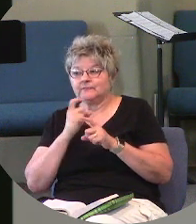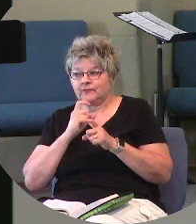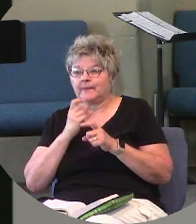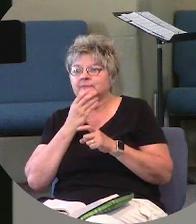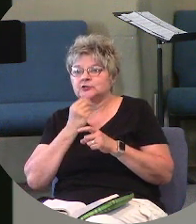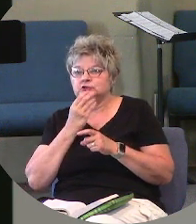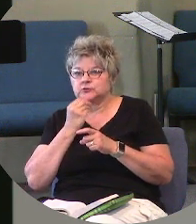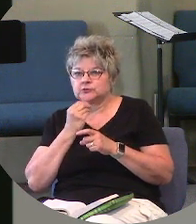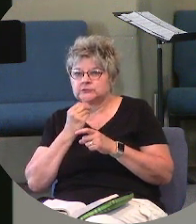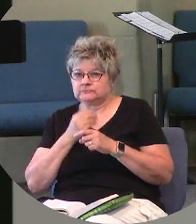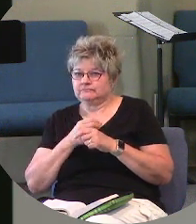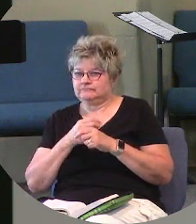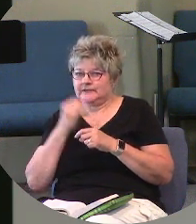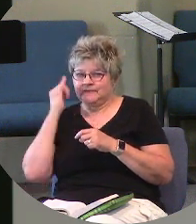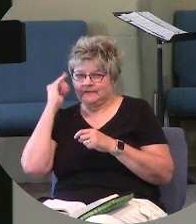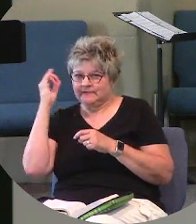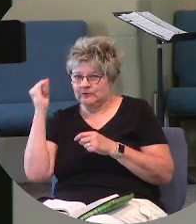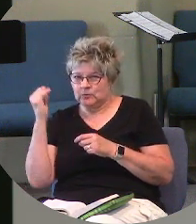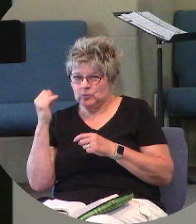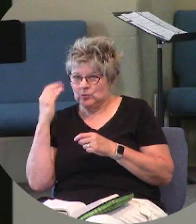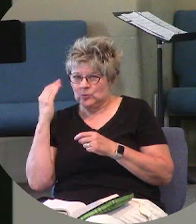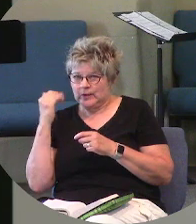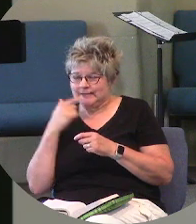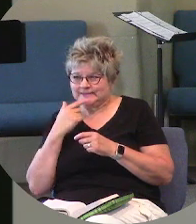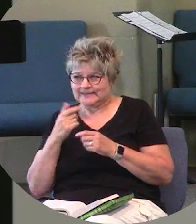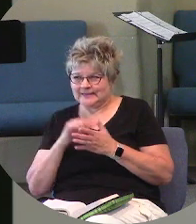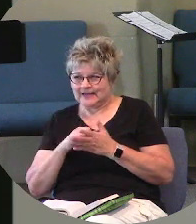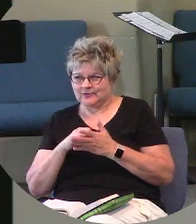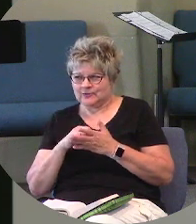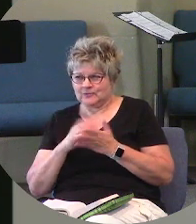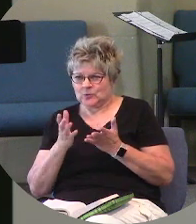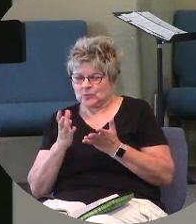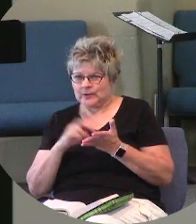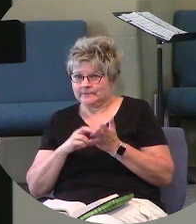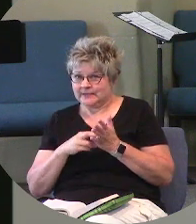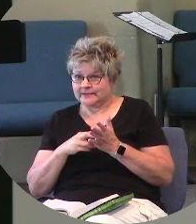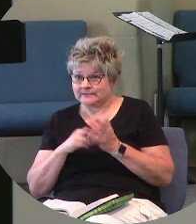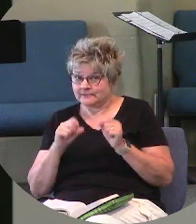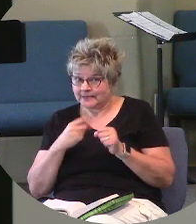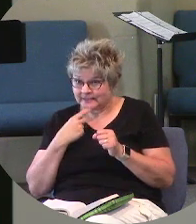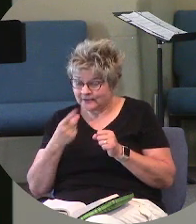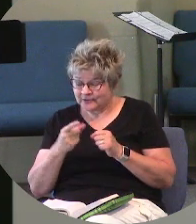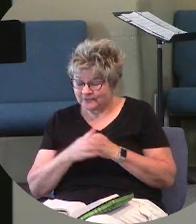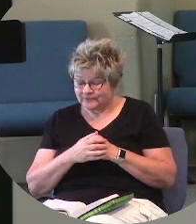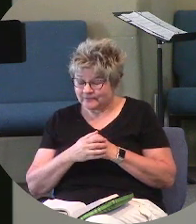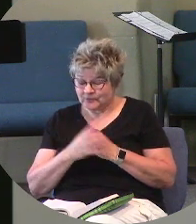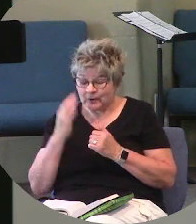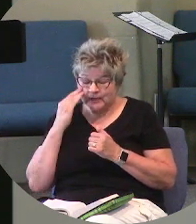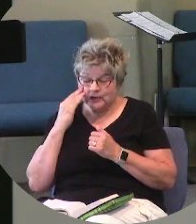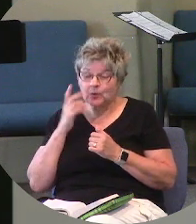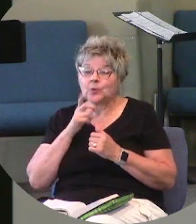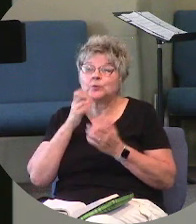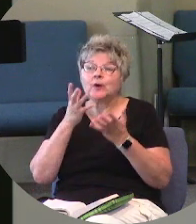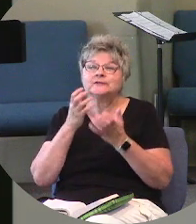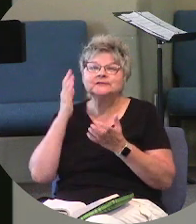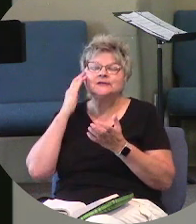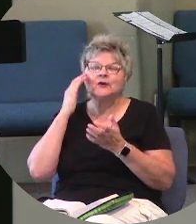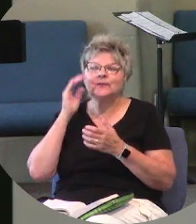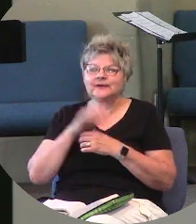Any idea why He said that or what that means? Can I tell you? You want to know? Who wants to know?